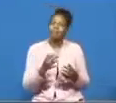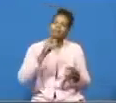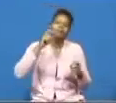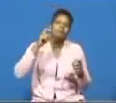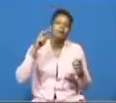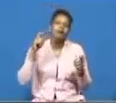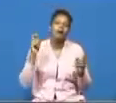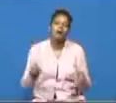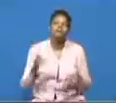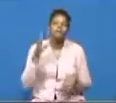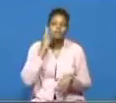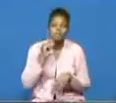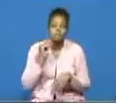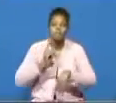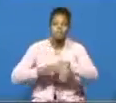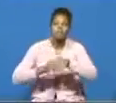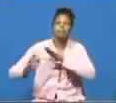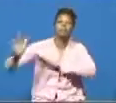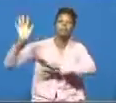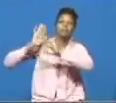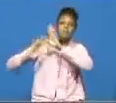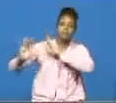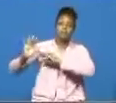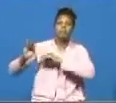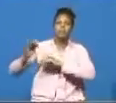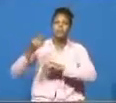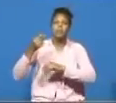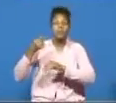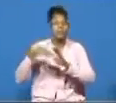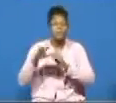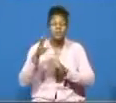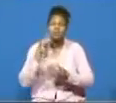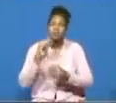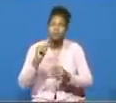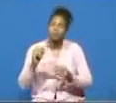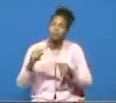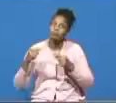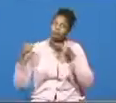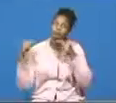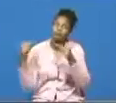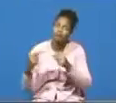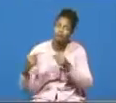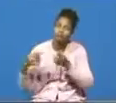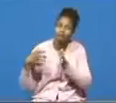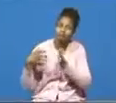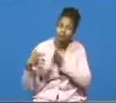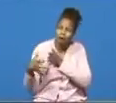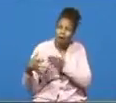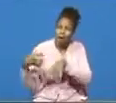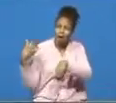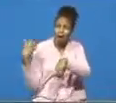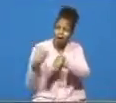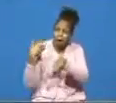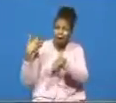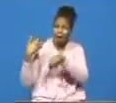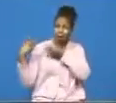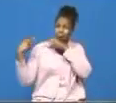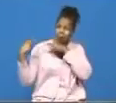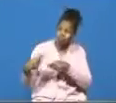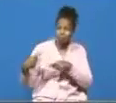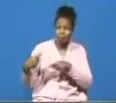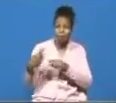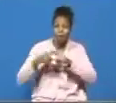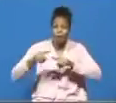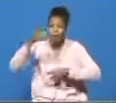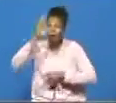time in the past when you were in a quagmire when things were rough and things were tough but god